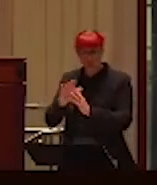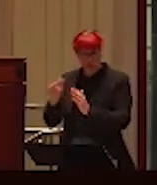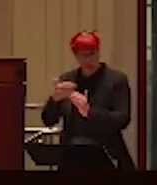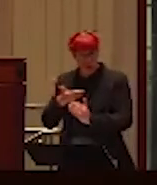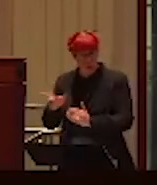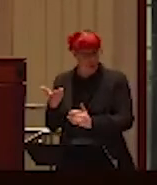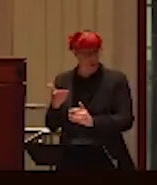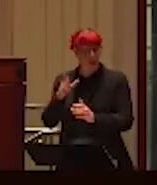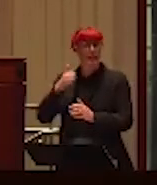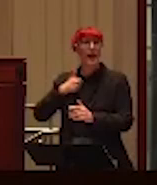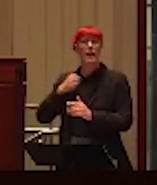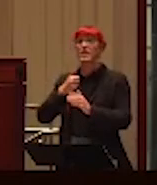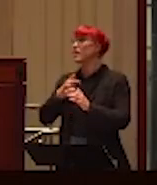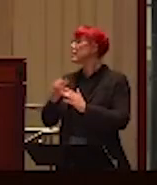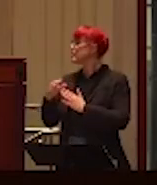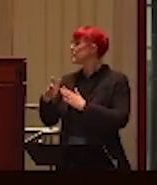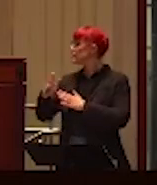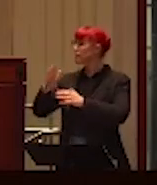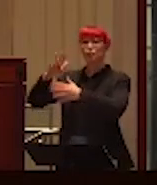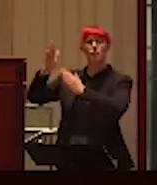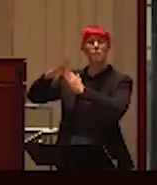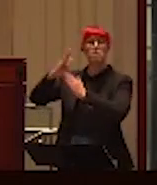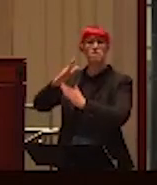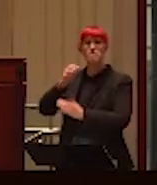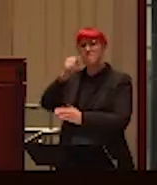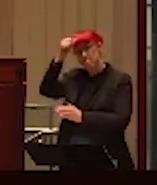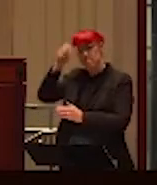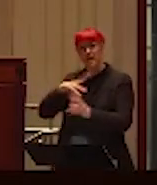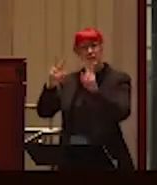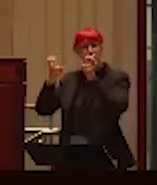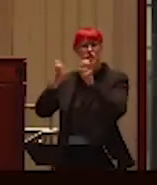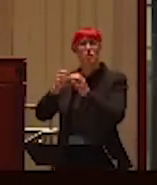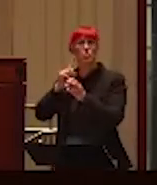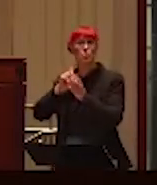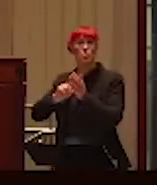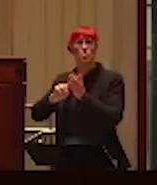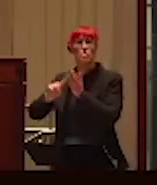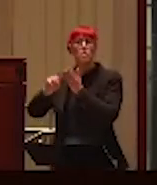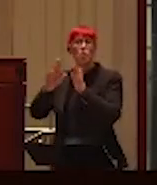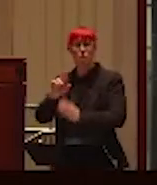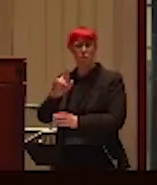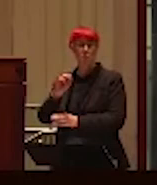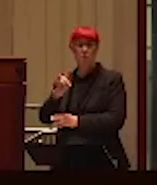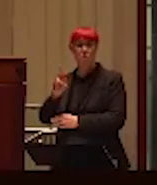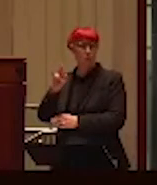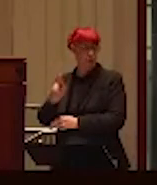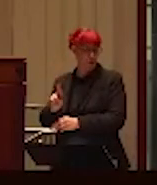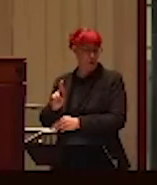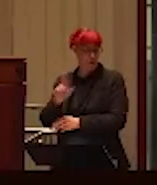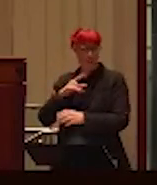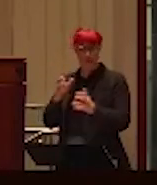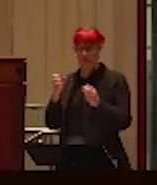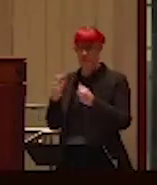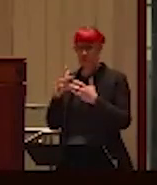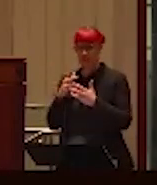Canada's leading men's issue reporter. And I thought that's kind of a scary claim because it could actually be true.